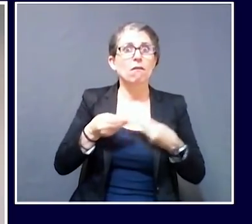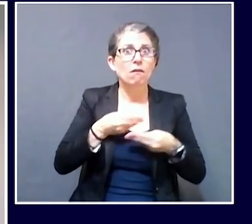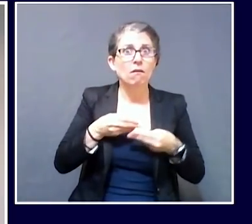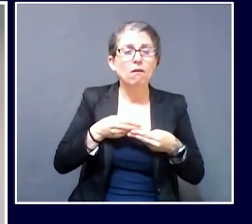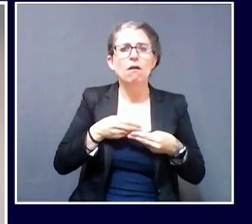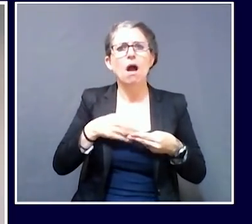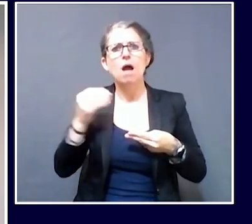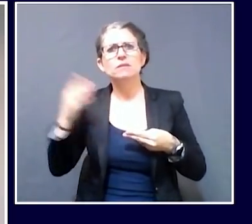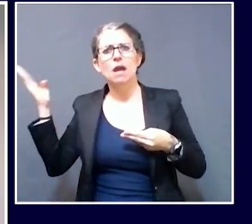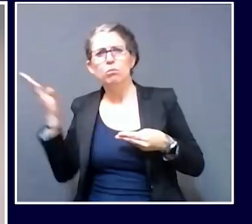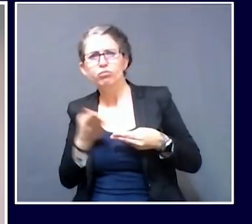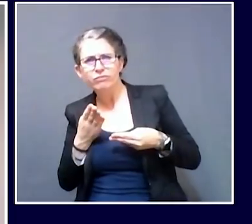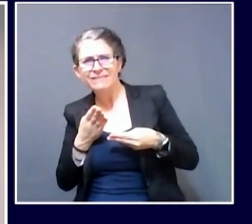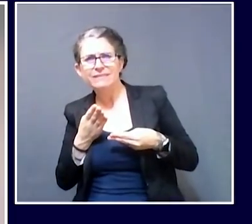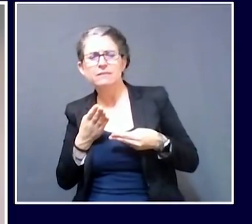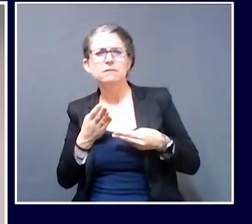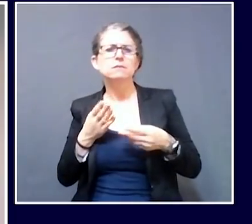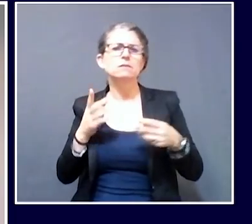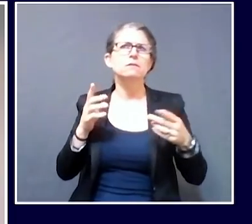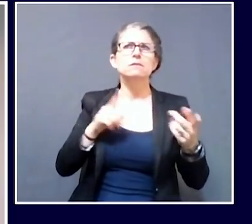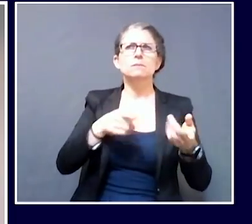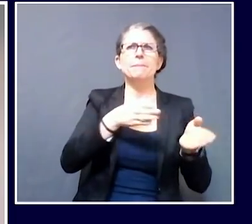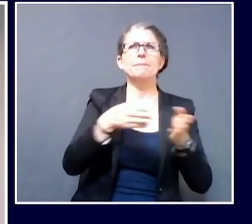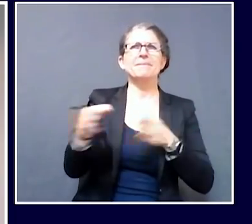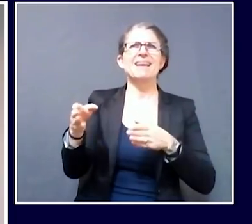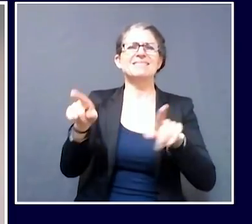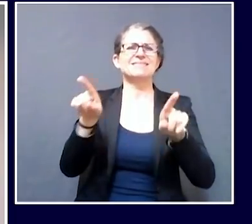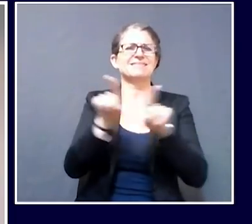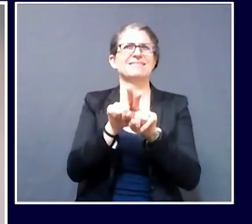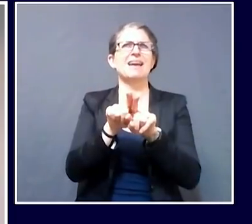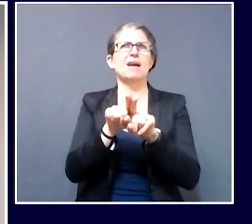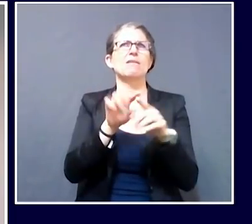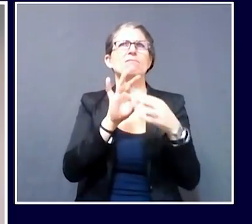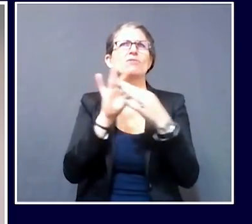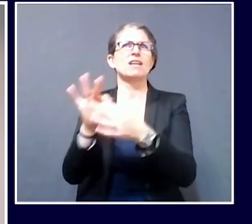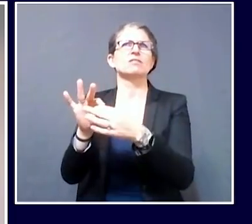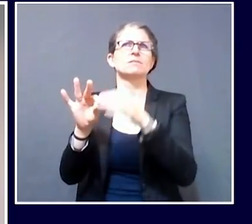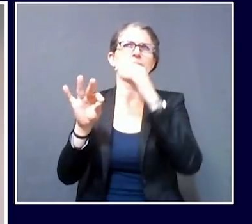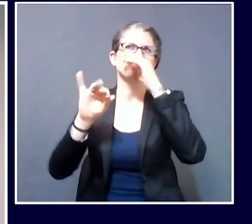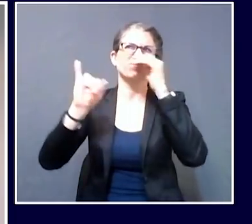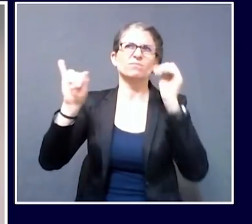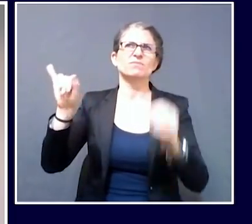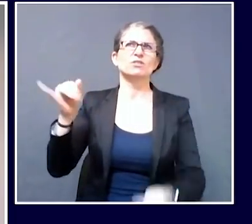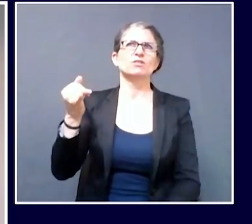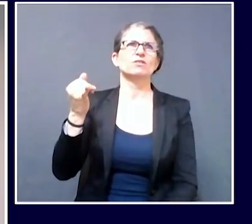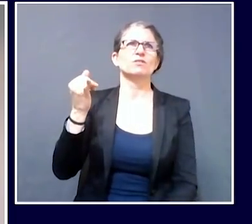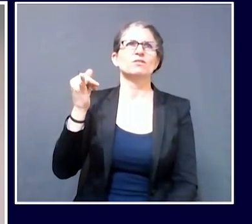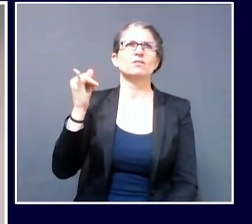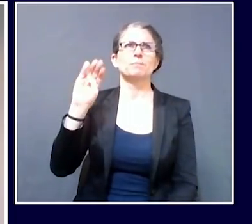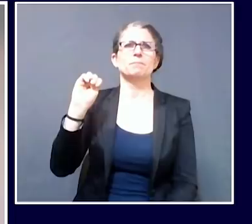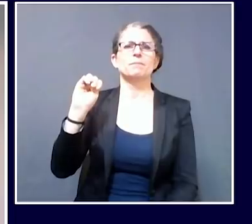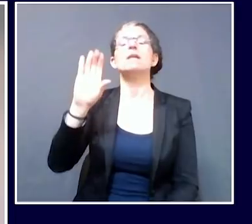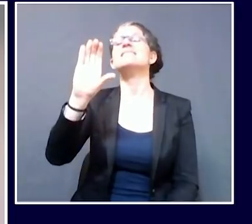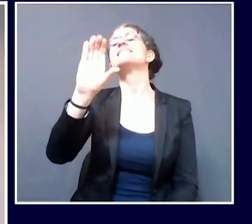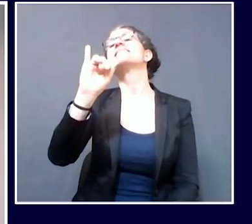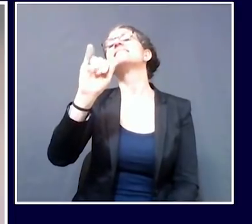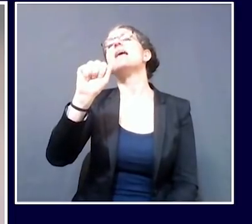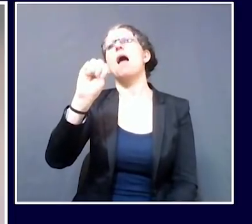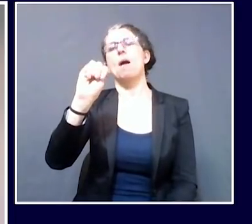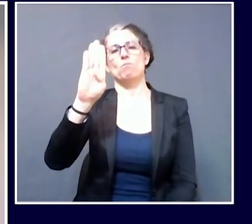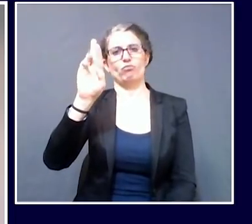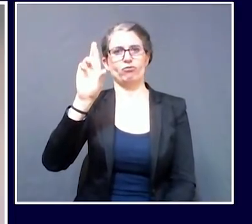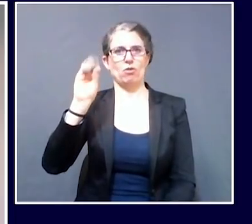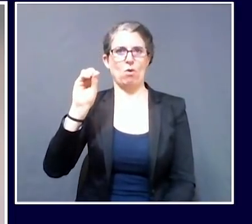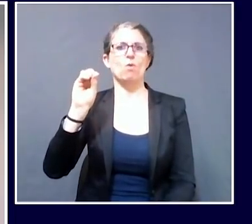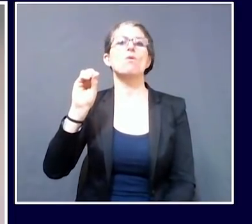outbreak. How many of these have you really been successfully able to trace back and figure out how did it get in?